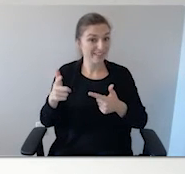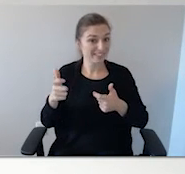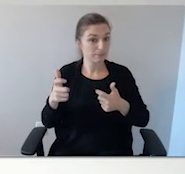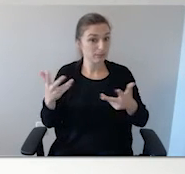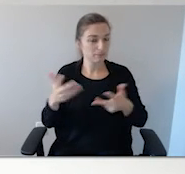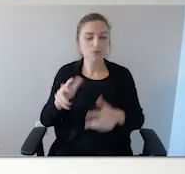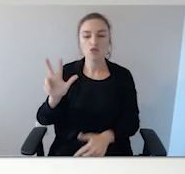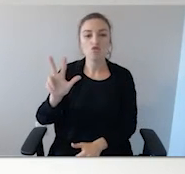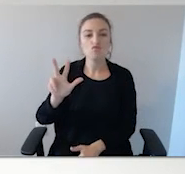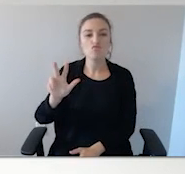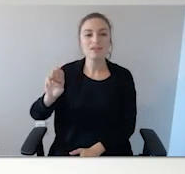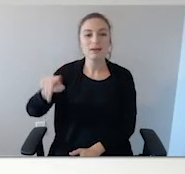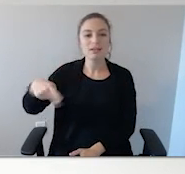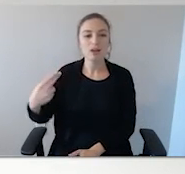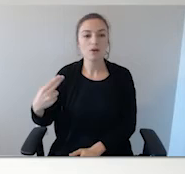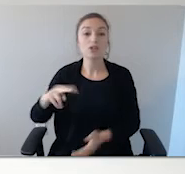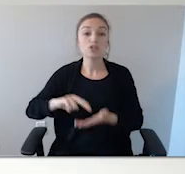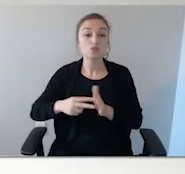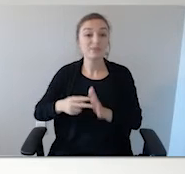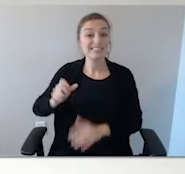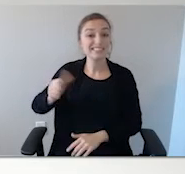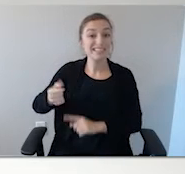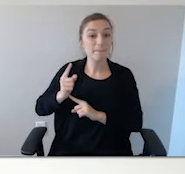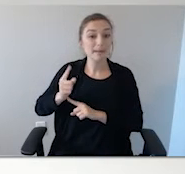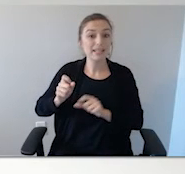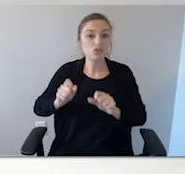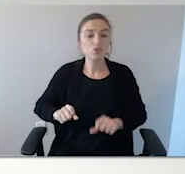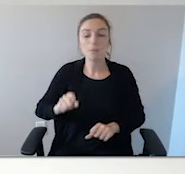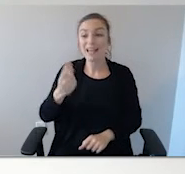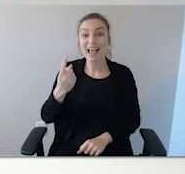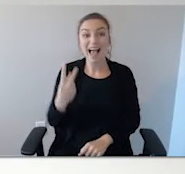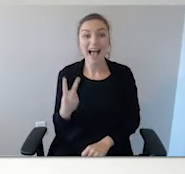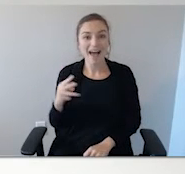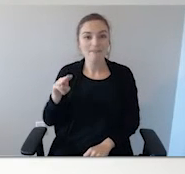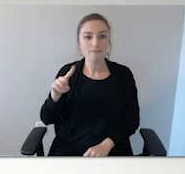hour. So, in 10 minutes, they could be a half a mile away.